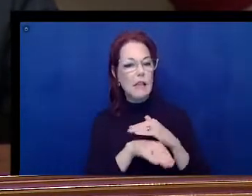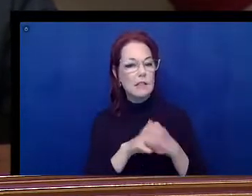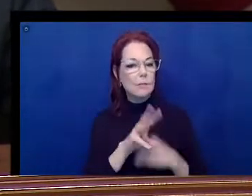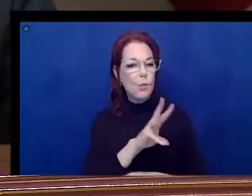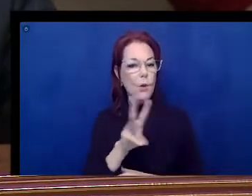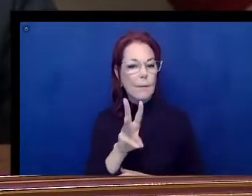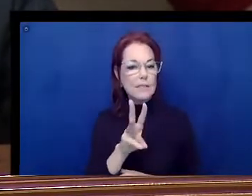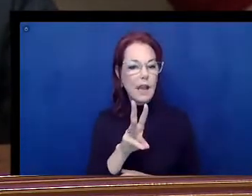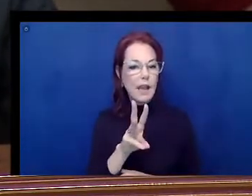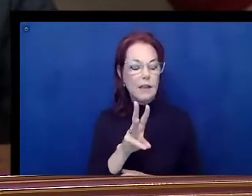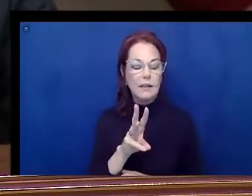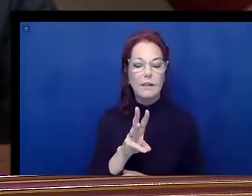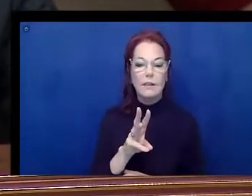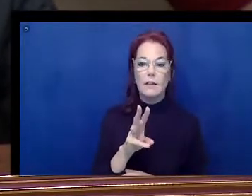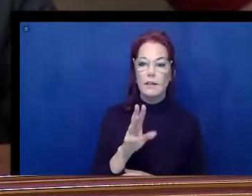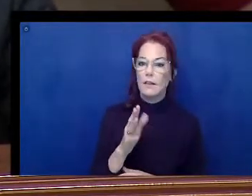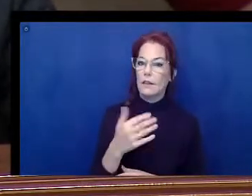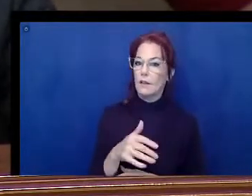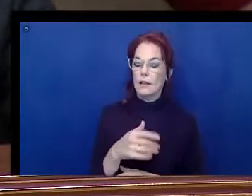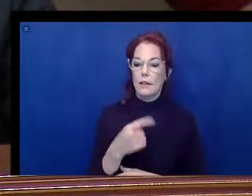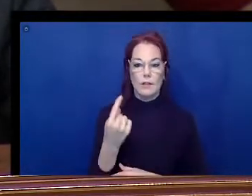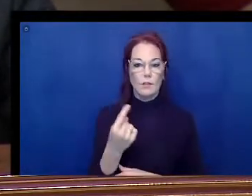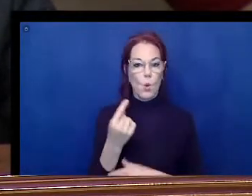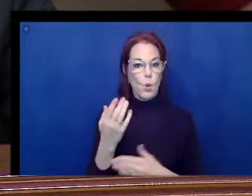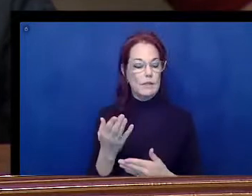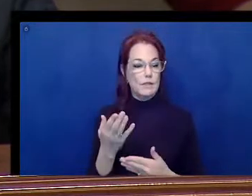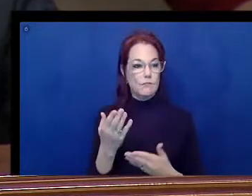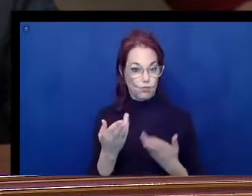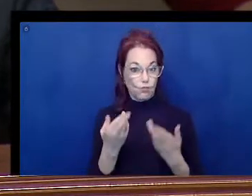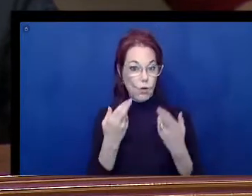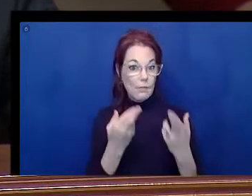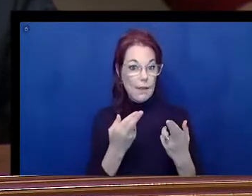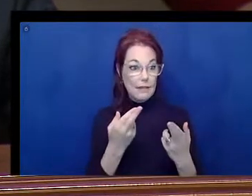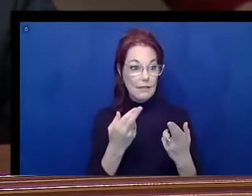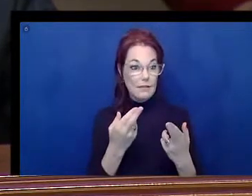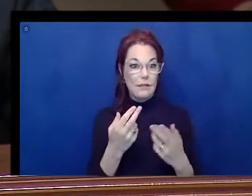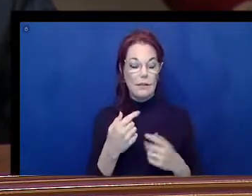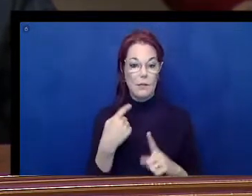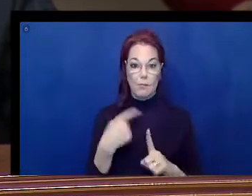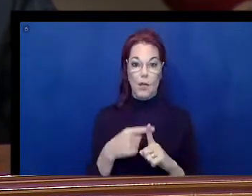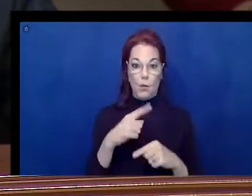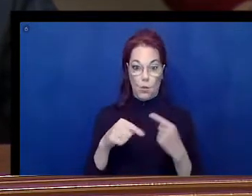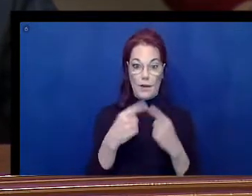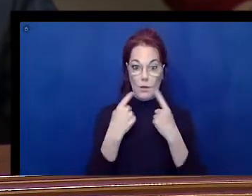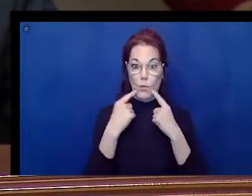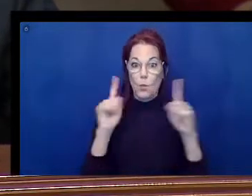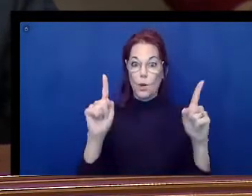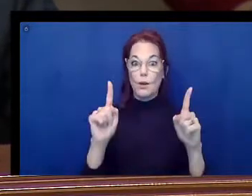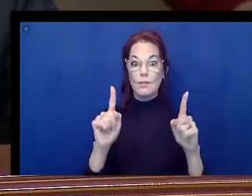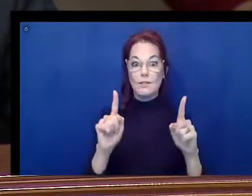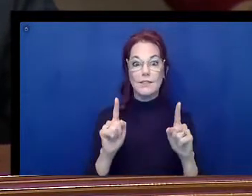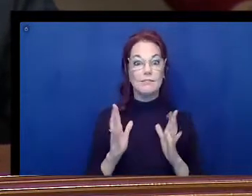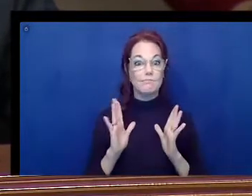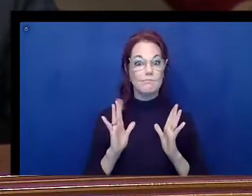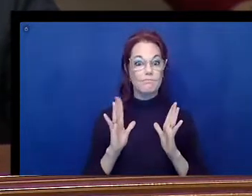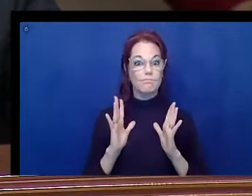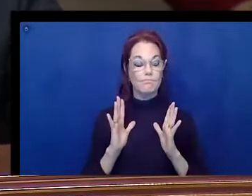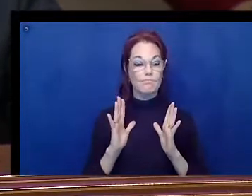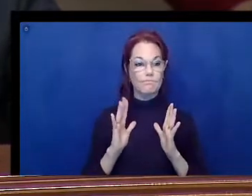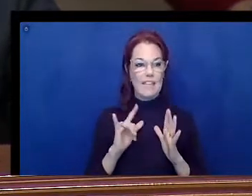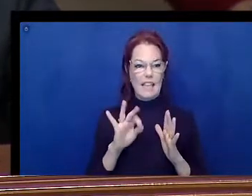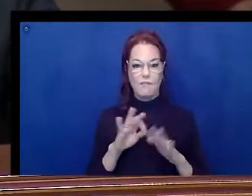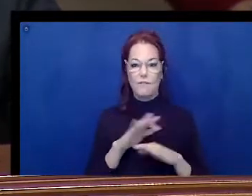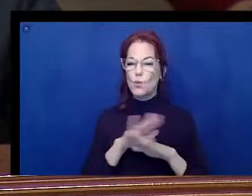so highly recommended. It's so great when it does work to where you don't have to deal with the frustration of the basics. So,